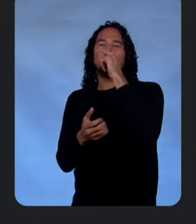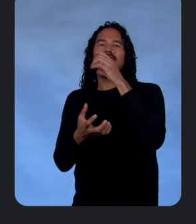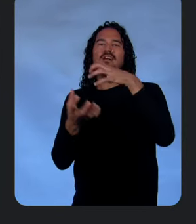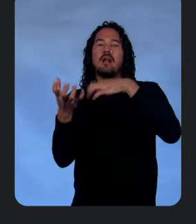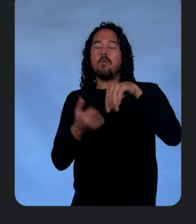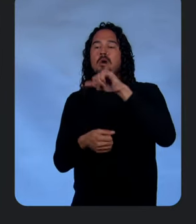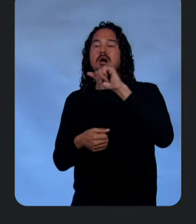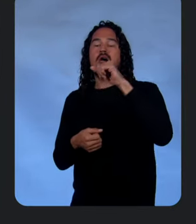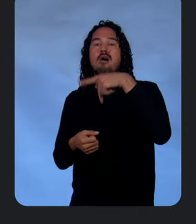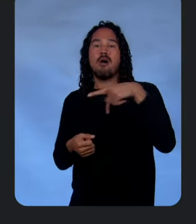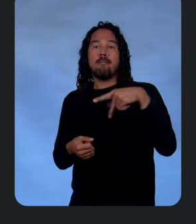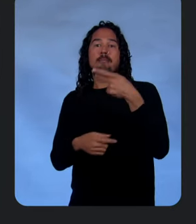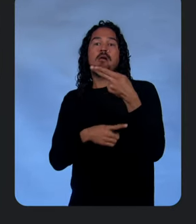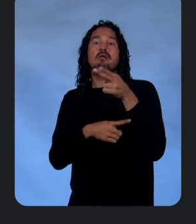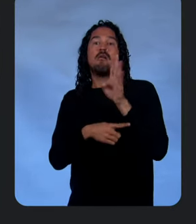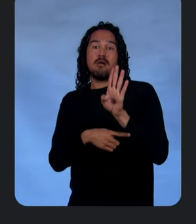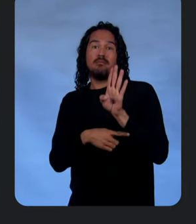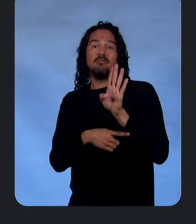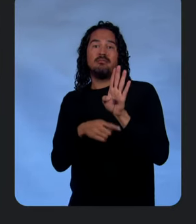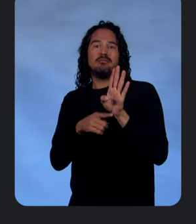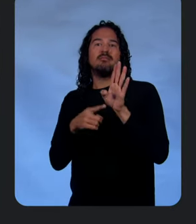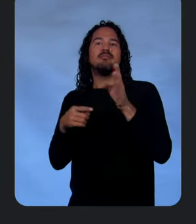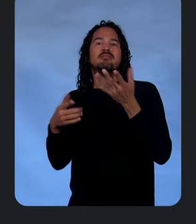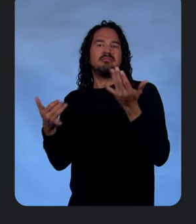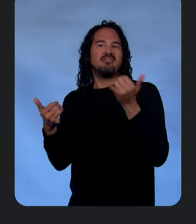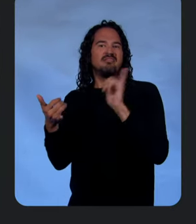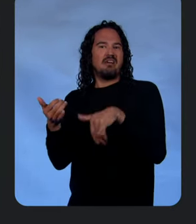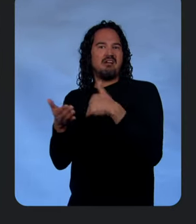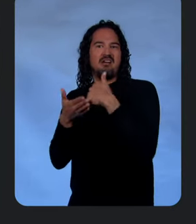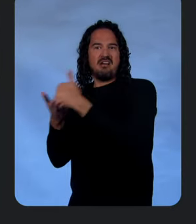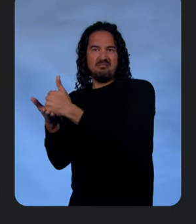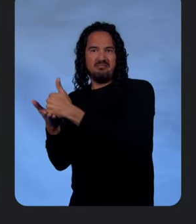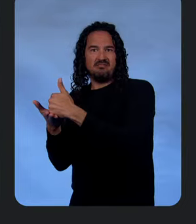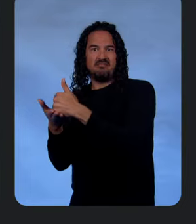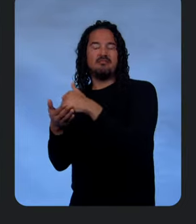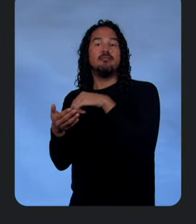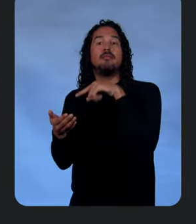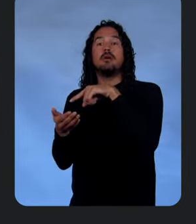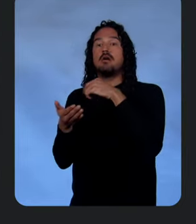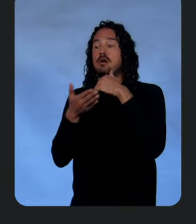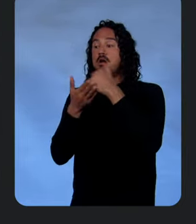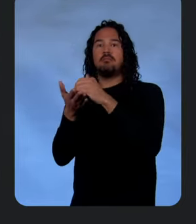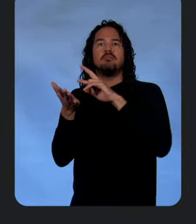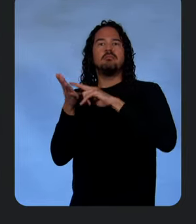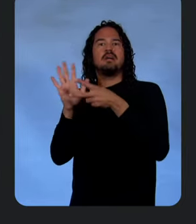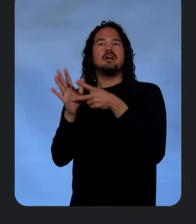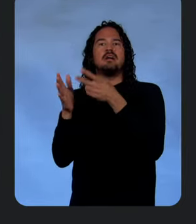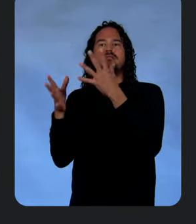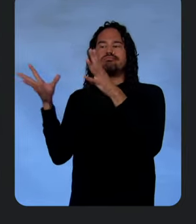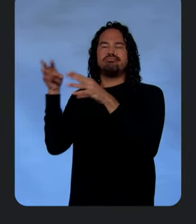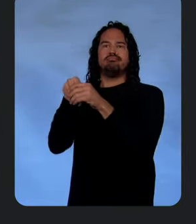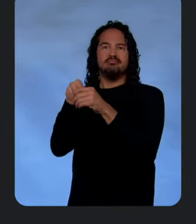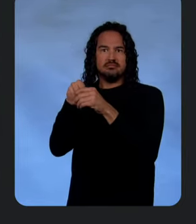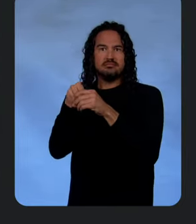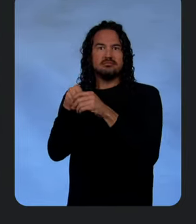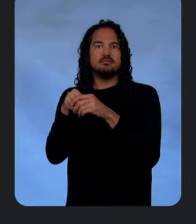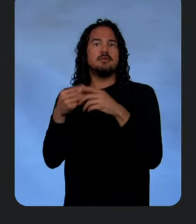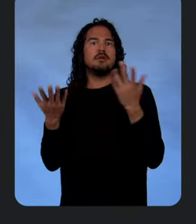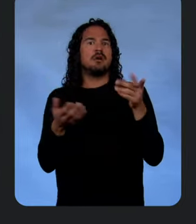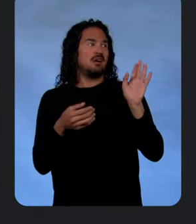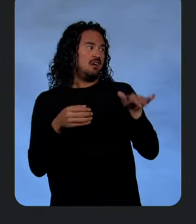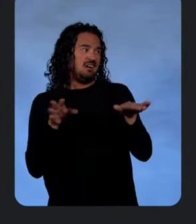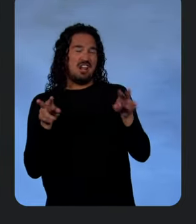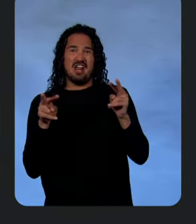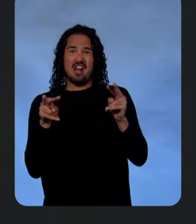Hub to power this new experience, which is now generally available. Yeah. And what's cool here is that App Hub tracks your applications, resources,